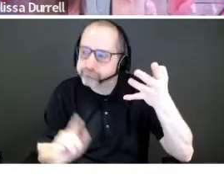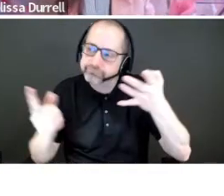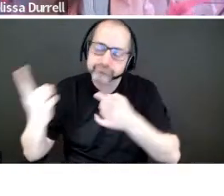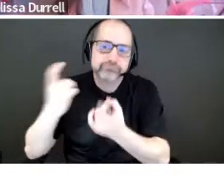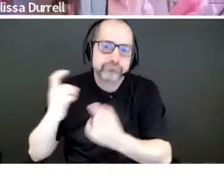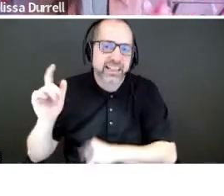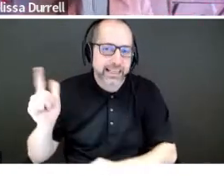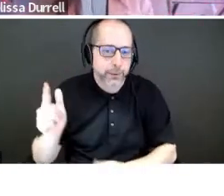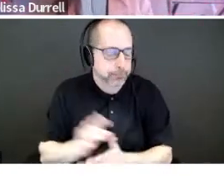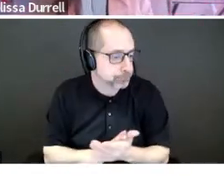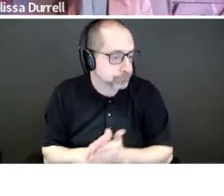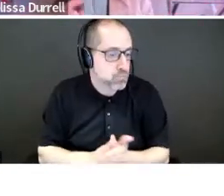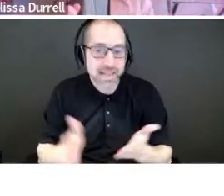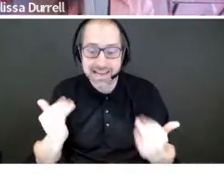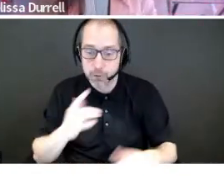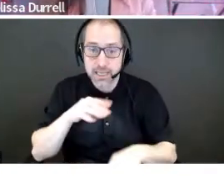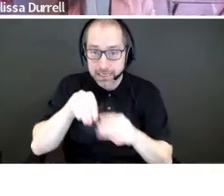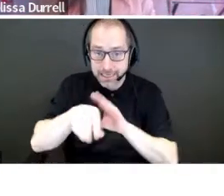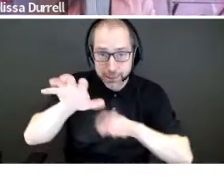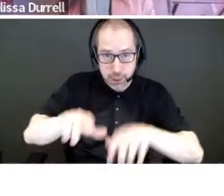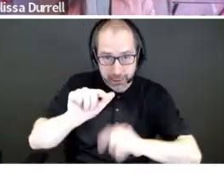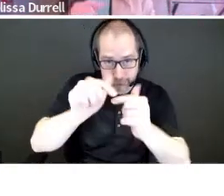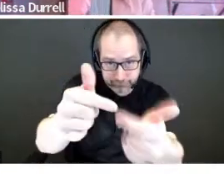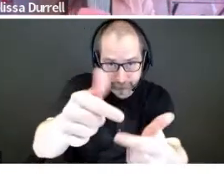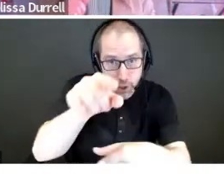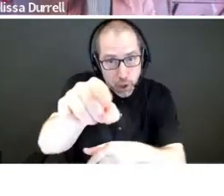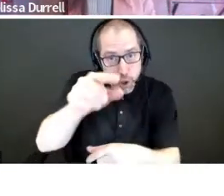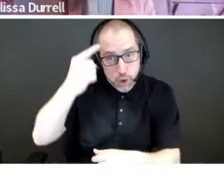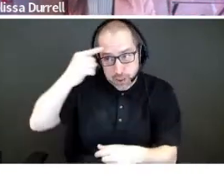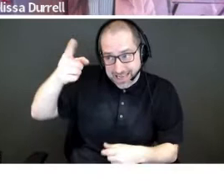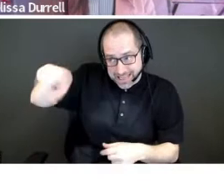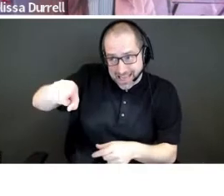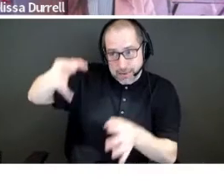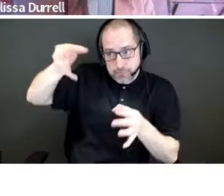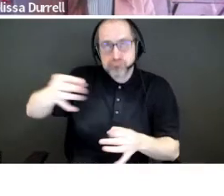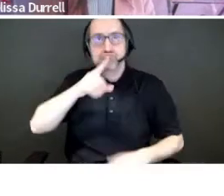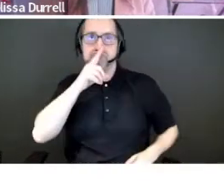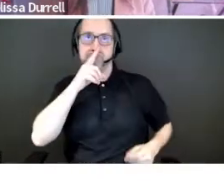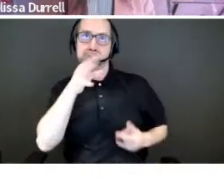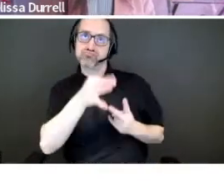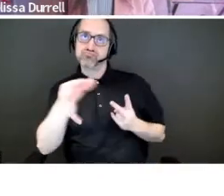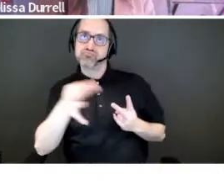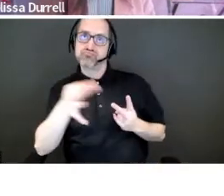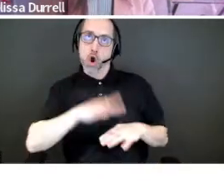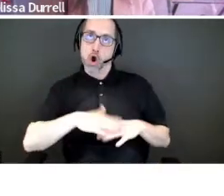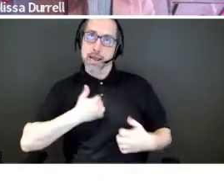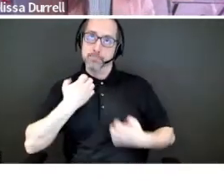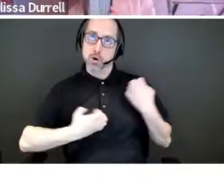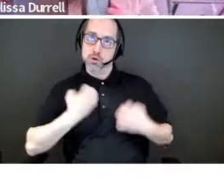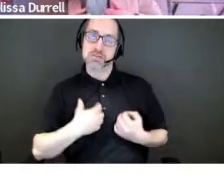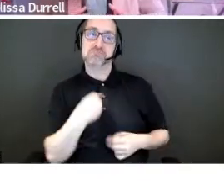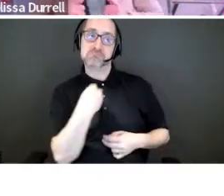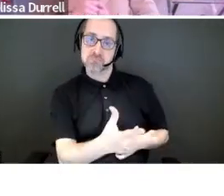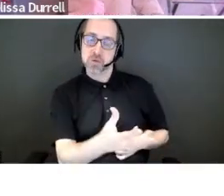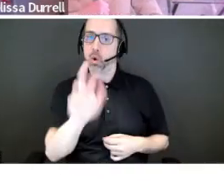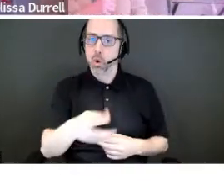Now, in the chat, I want everybody to put in, do you think people make decisions on emotions or facts? Let me just look in that chat there. Throw it in. I want